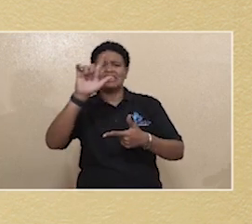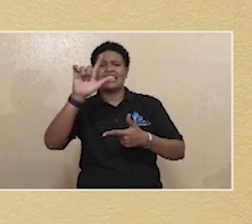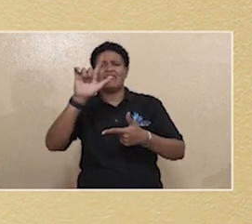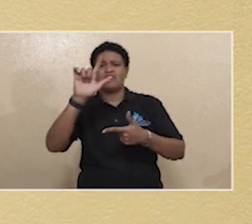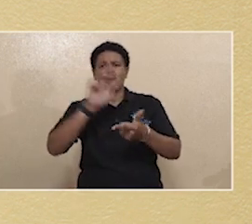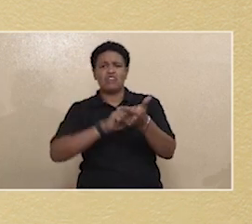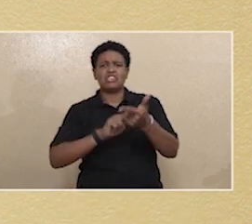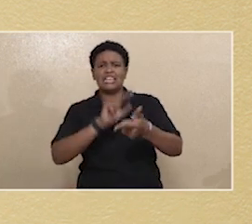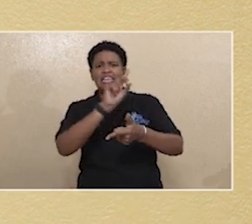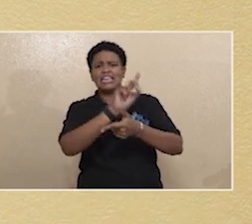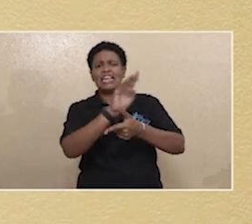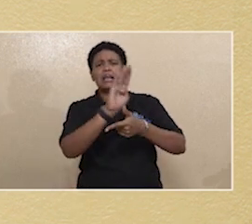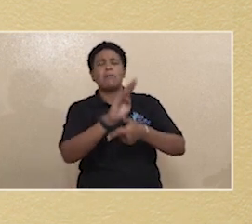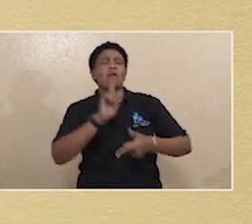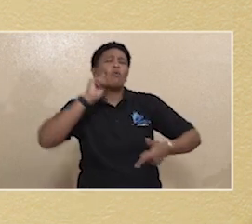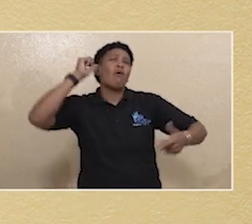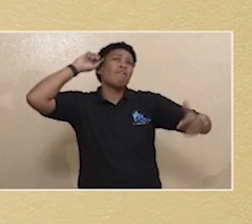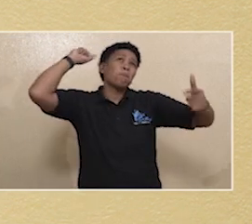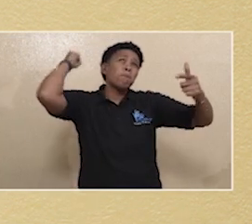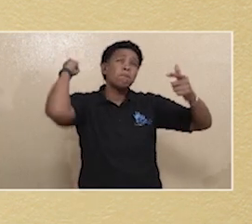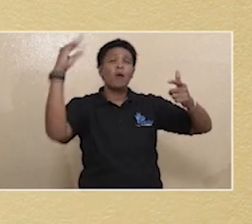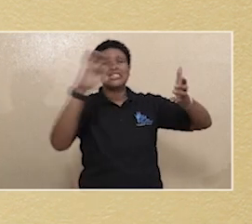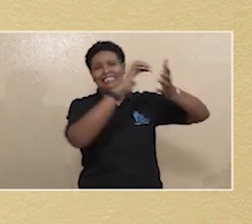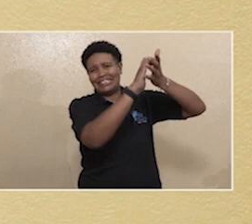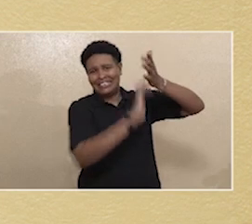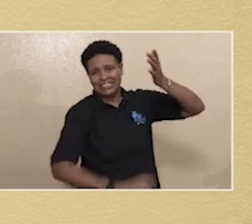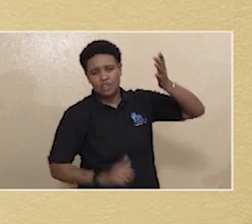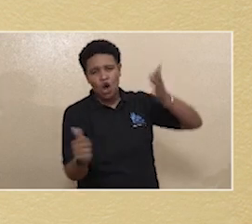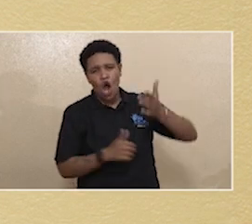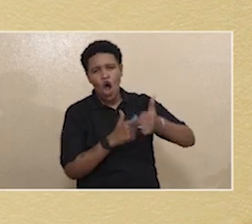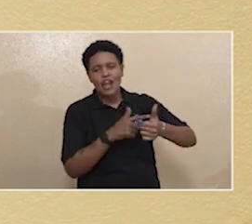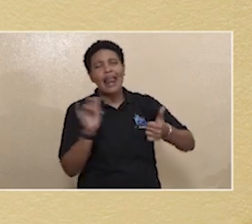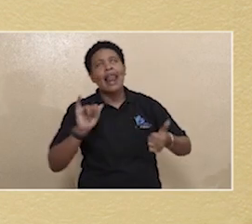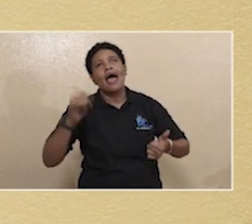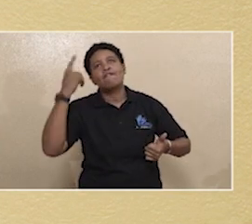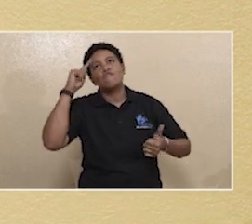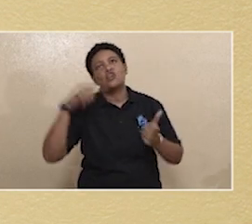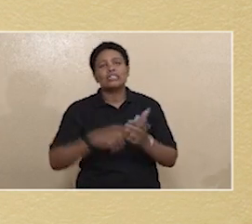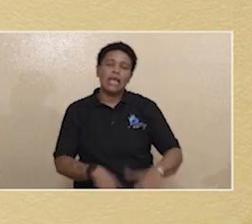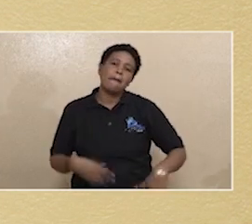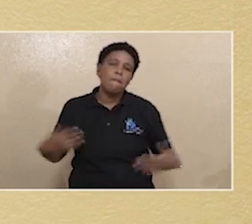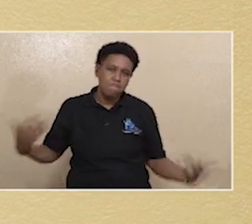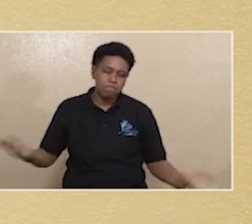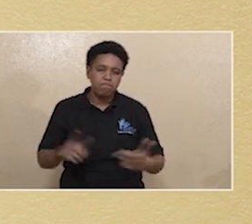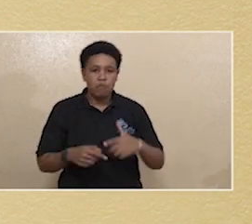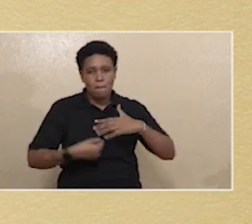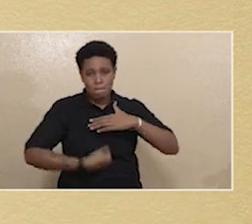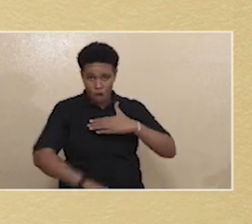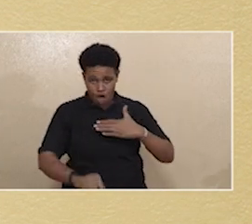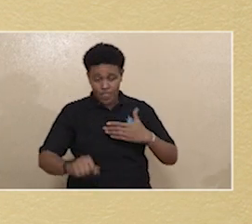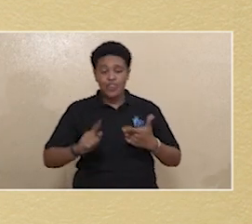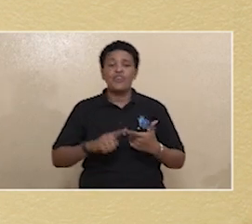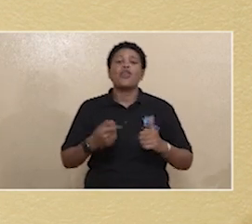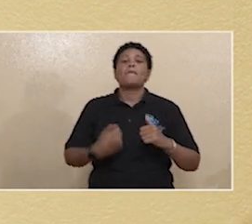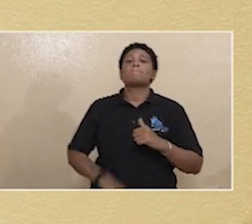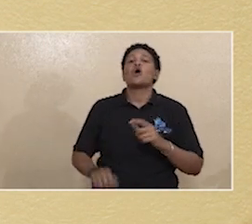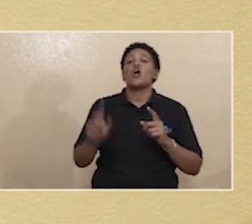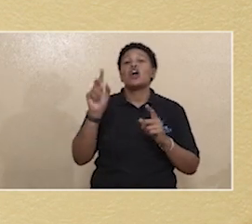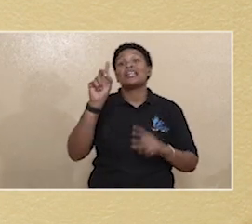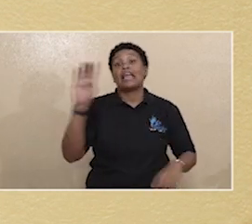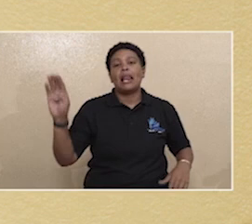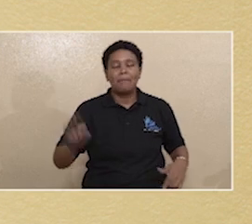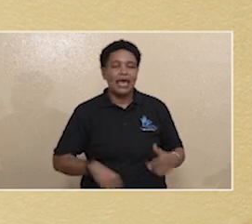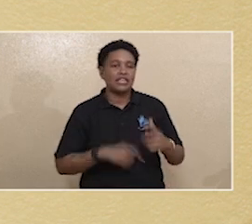databases, there will be multiple databases, such as, for example, birth, birth databases,